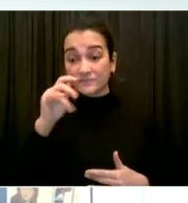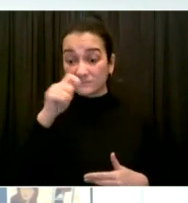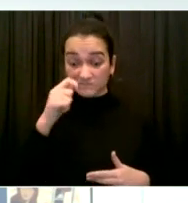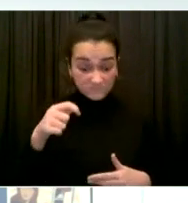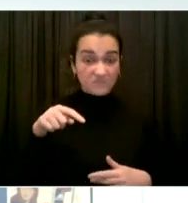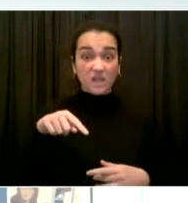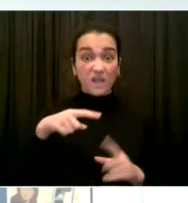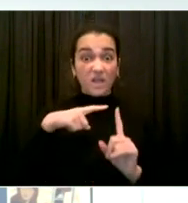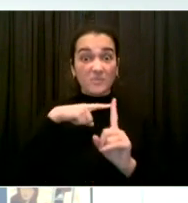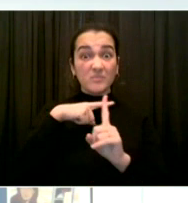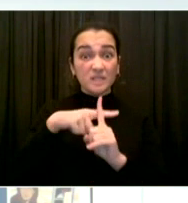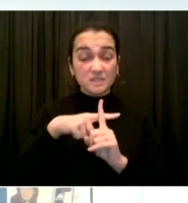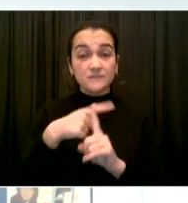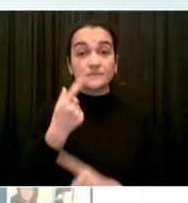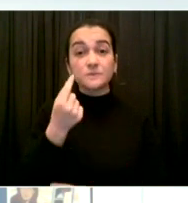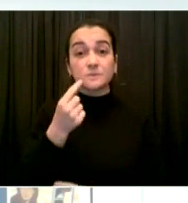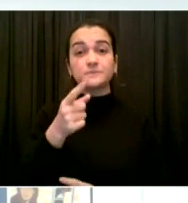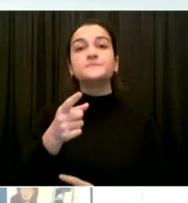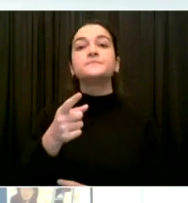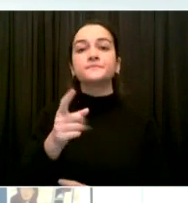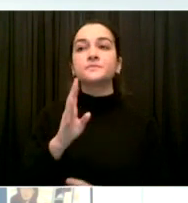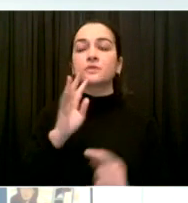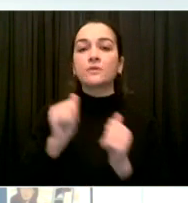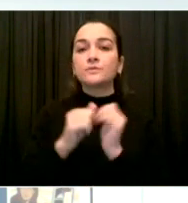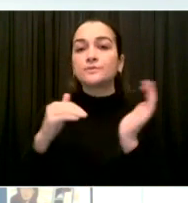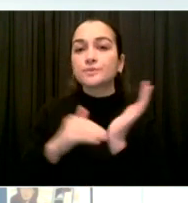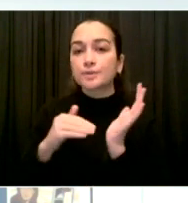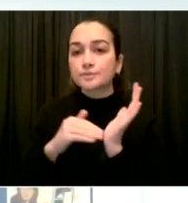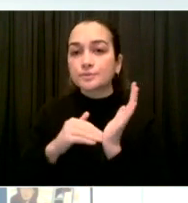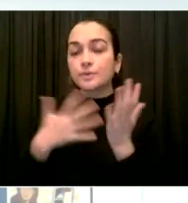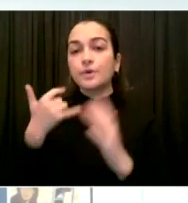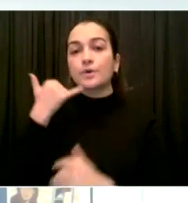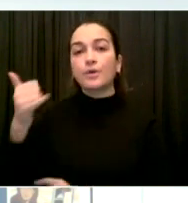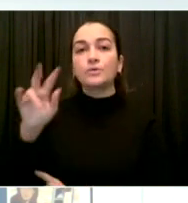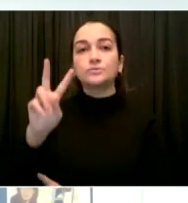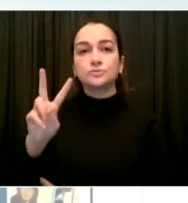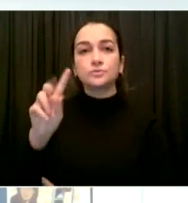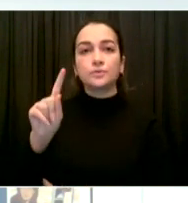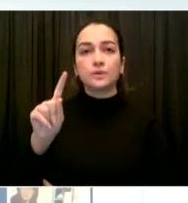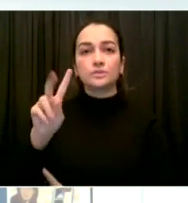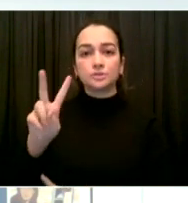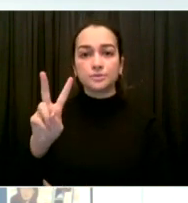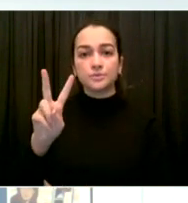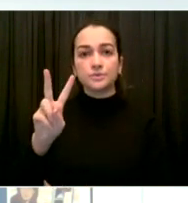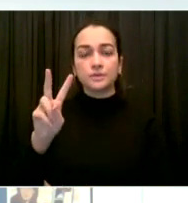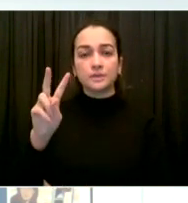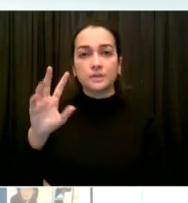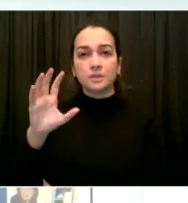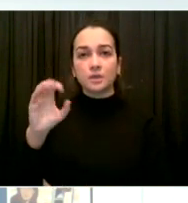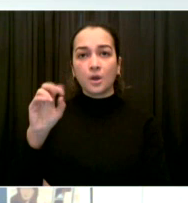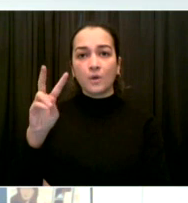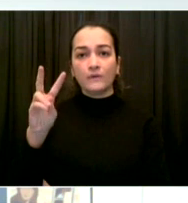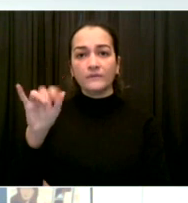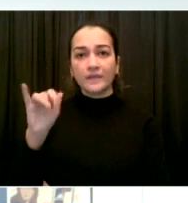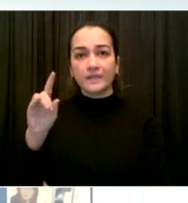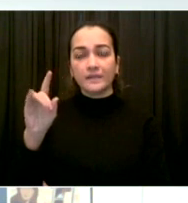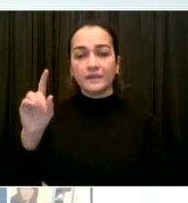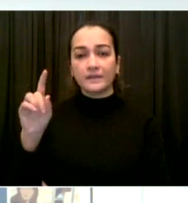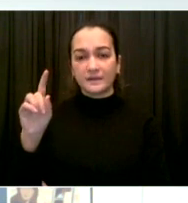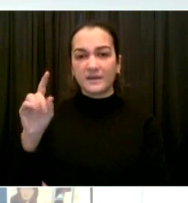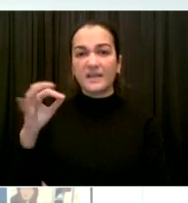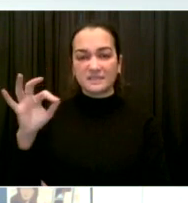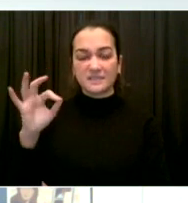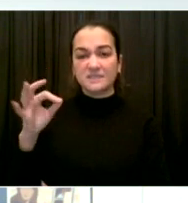to be linked to care. This holiday may not be the one that we envisioned, but we can still make it a safe one and a healthy